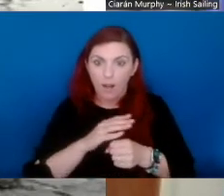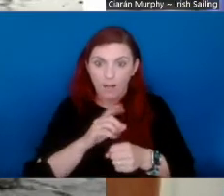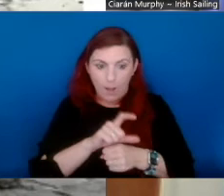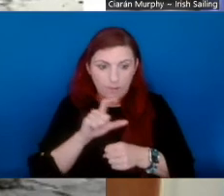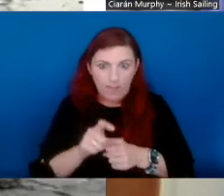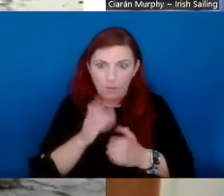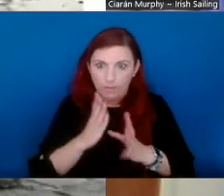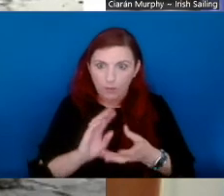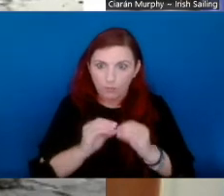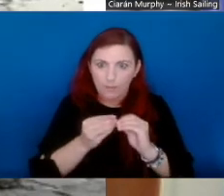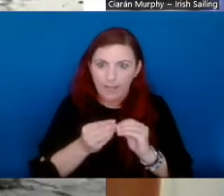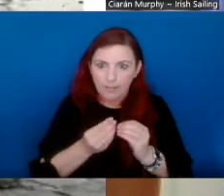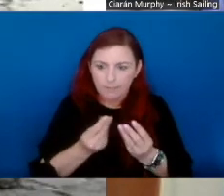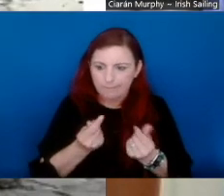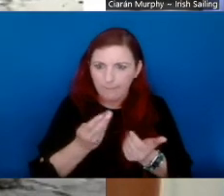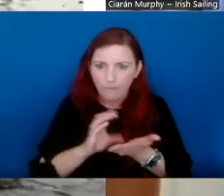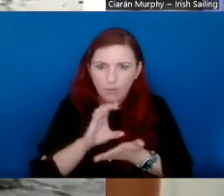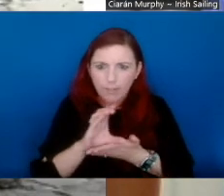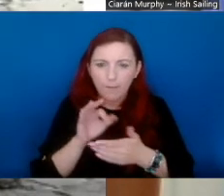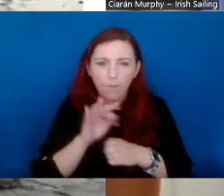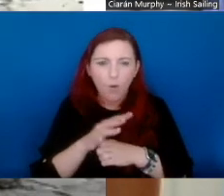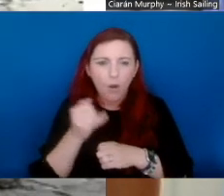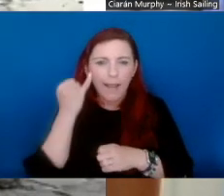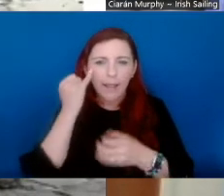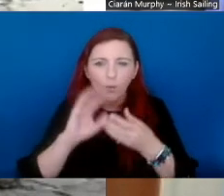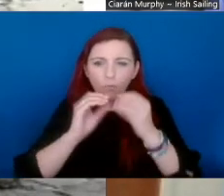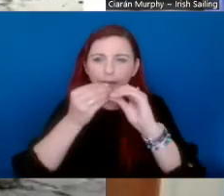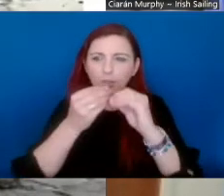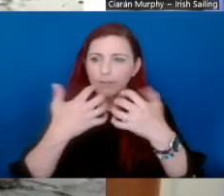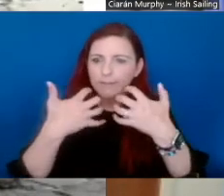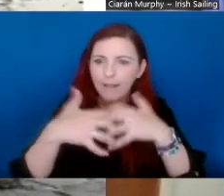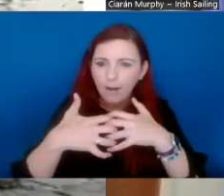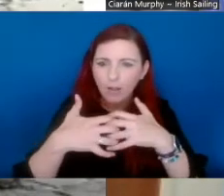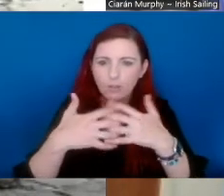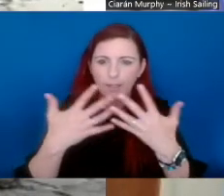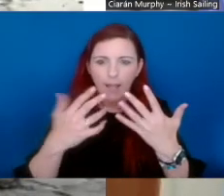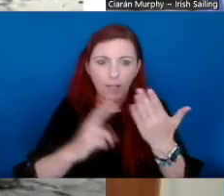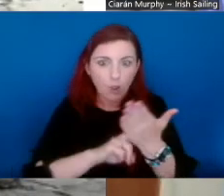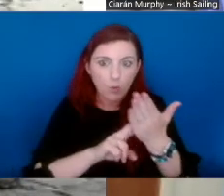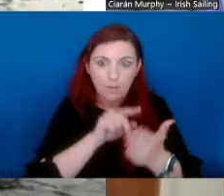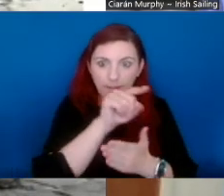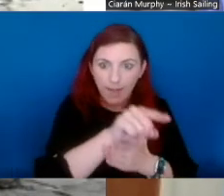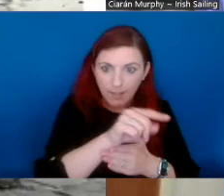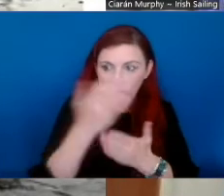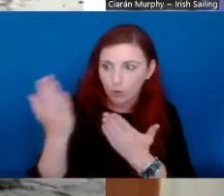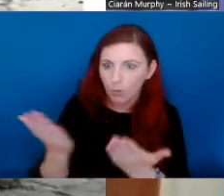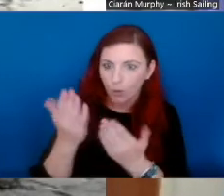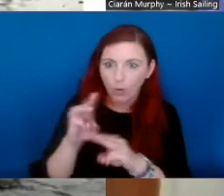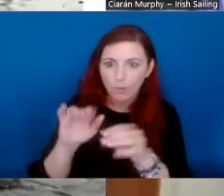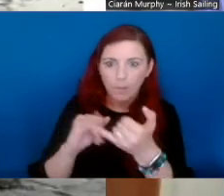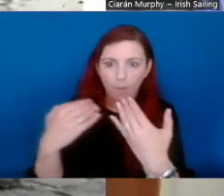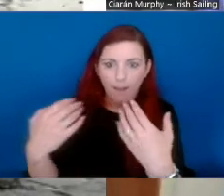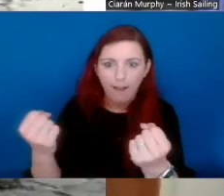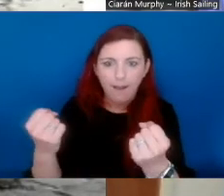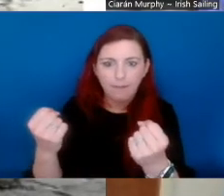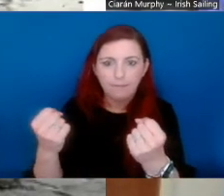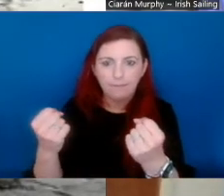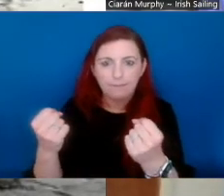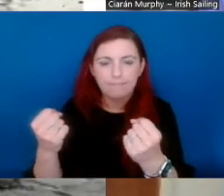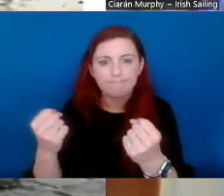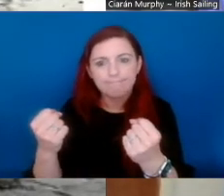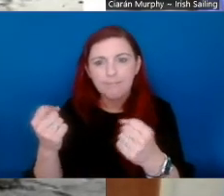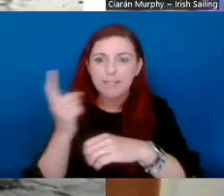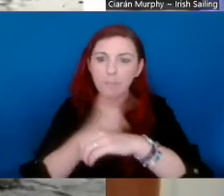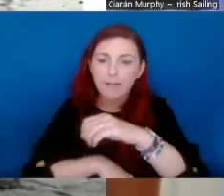funding to look at innovation and technology and how you can enhance technology to encourage people, uh,